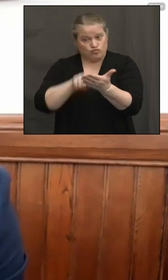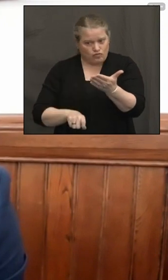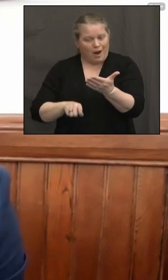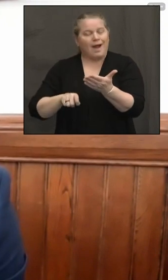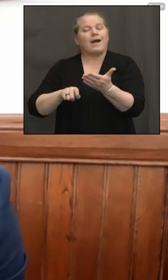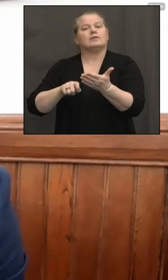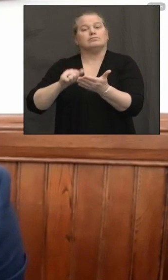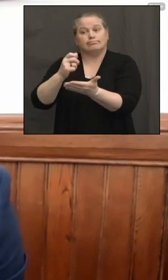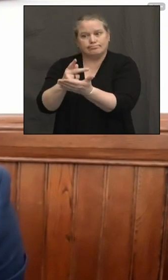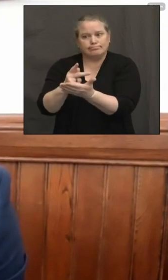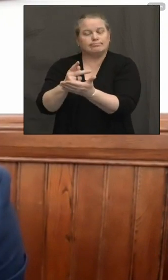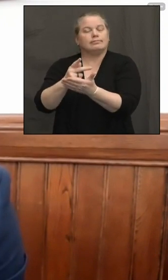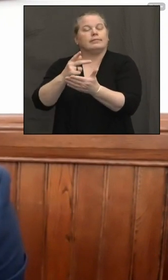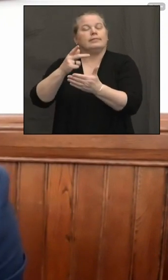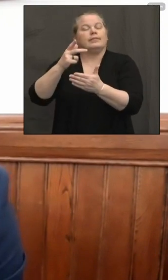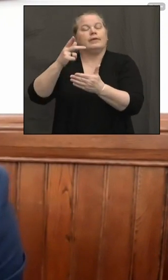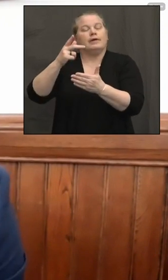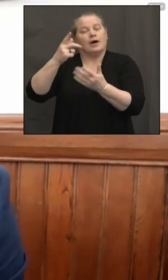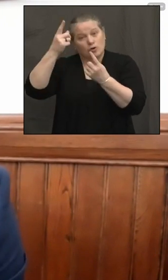uh, to the legislature.